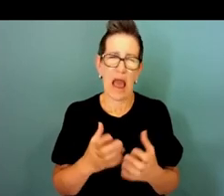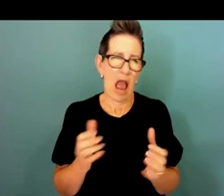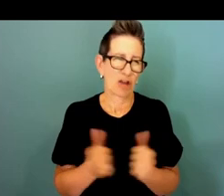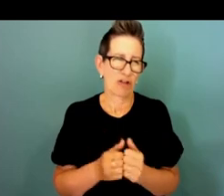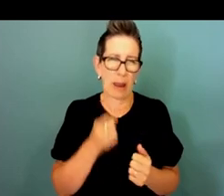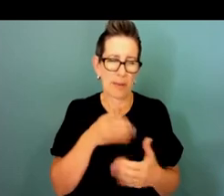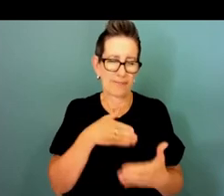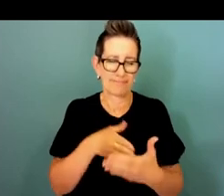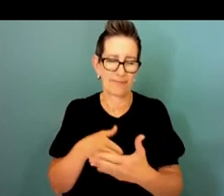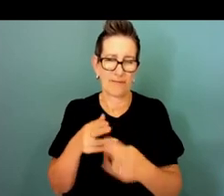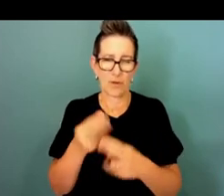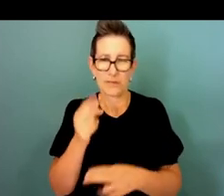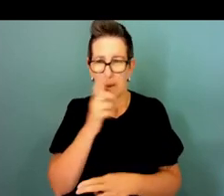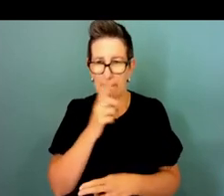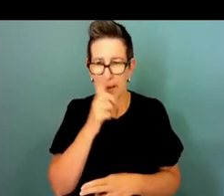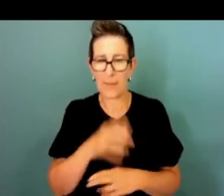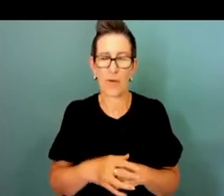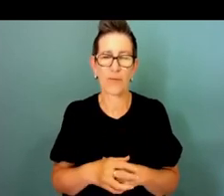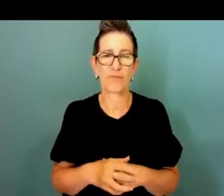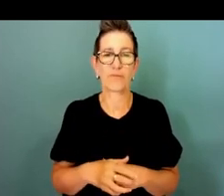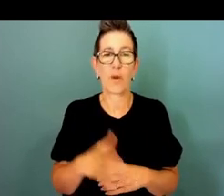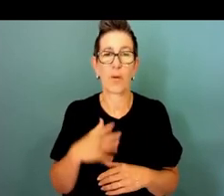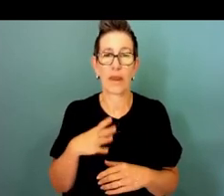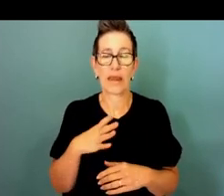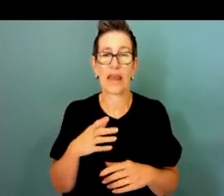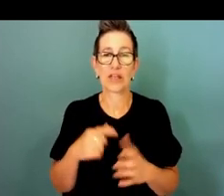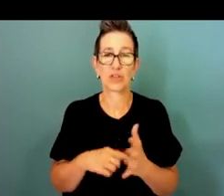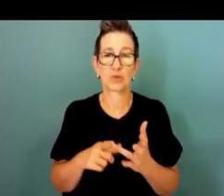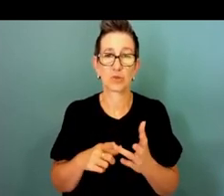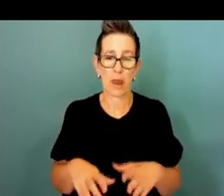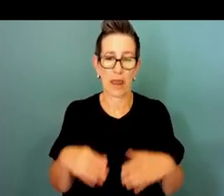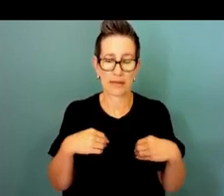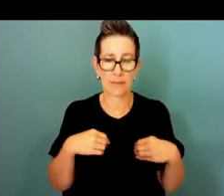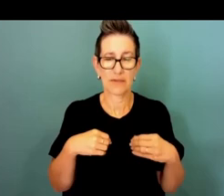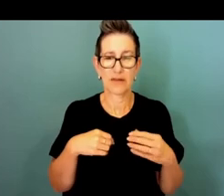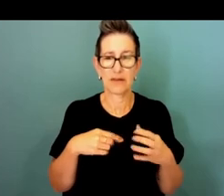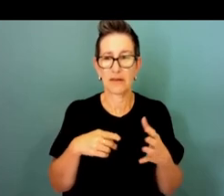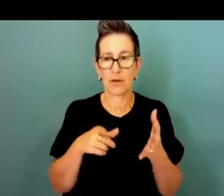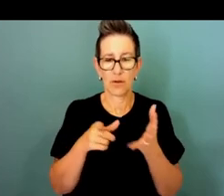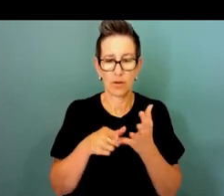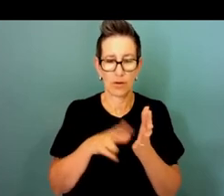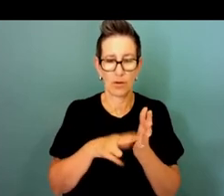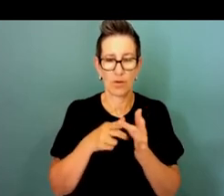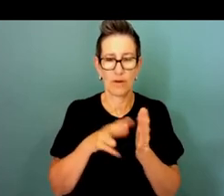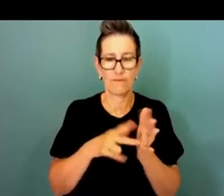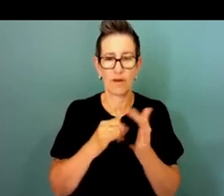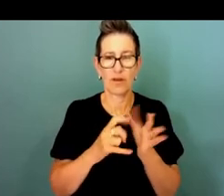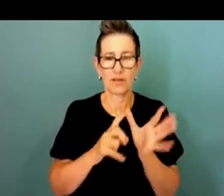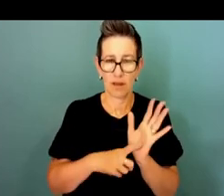we need to seriously embrace universal design and that's going to take time and cost money and all those things but if we're serious about